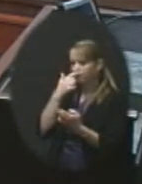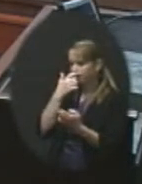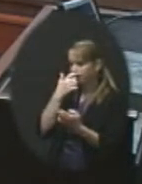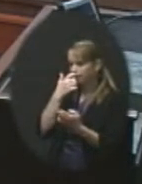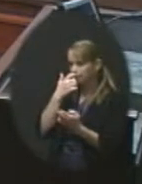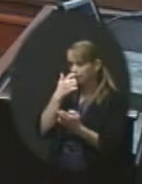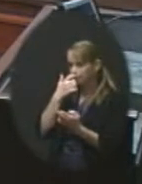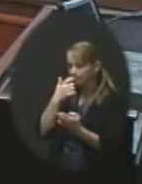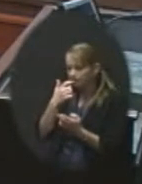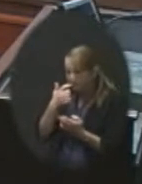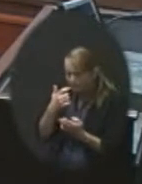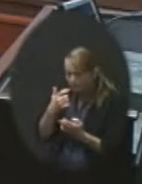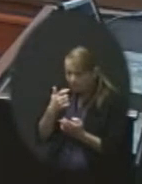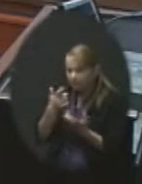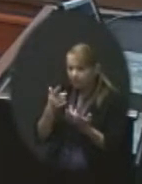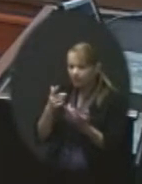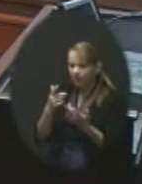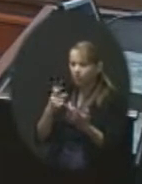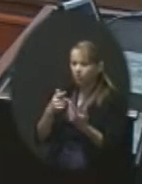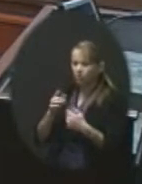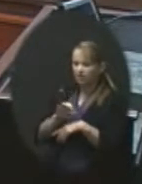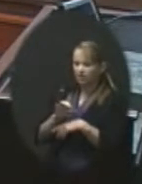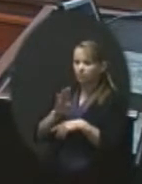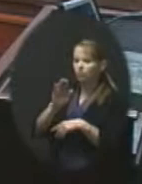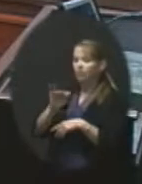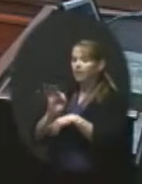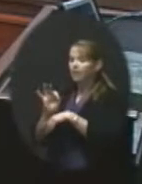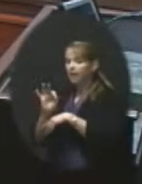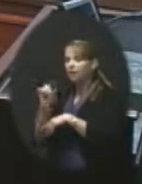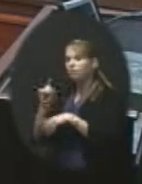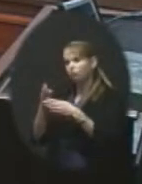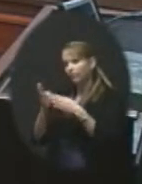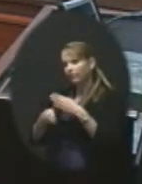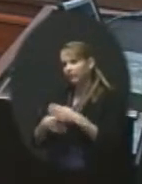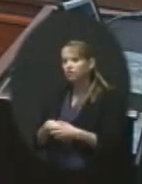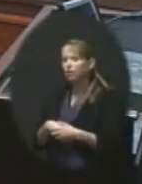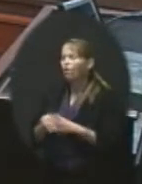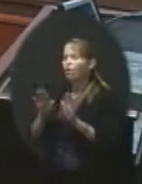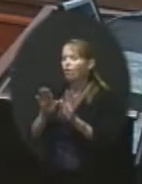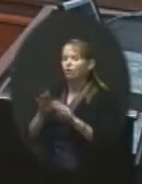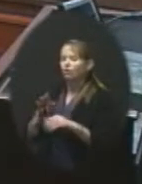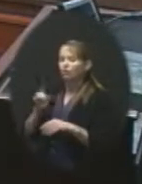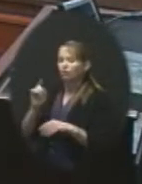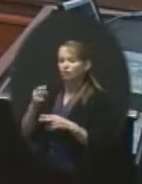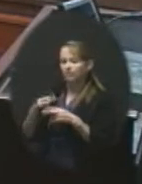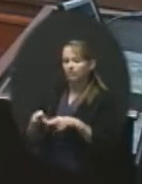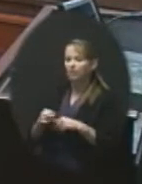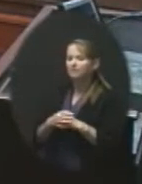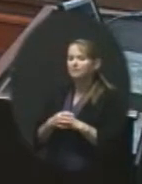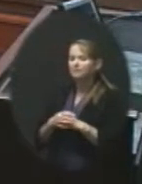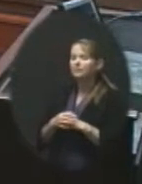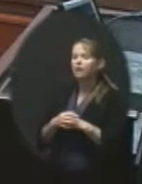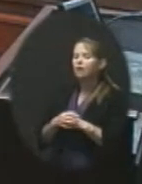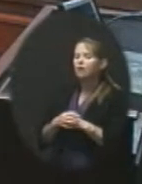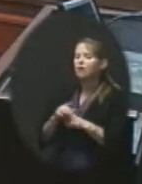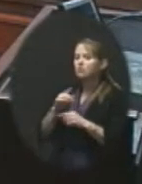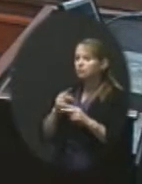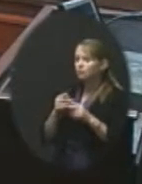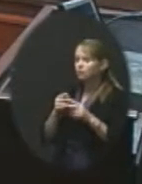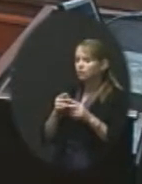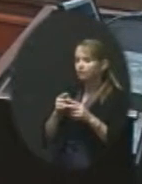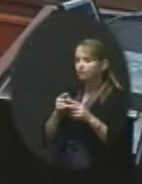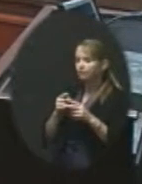So it's 8 o'clock. So by 9 o'clock we should be done. No, it shouldn't take that long. But I wanted to bring to you